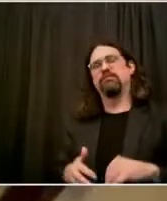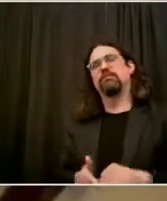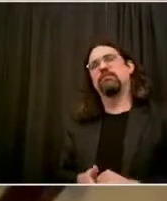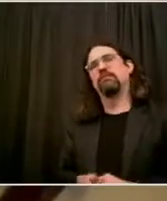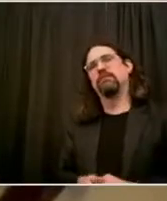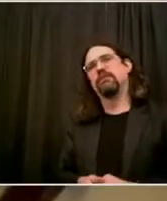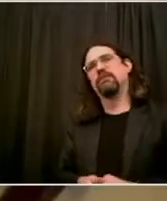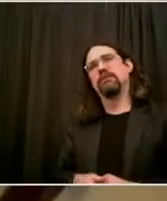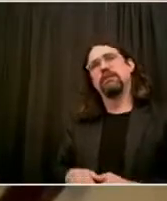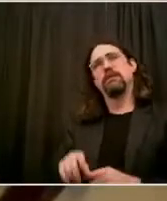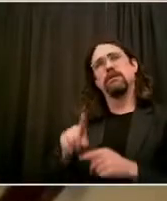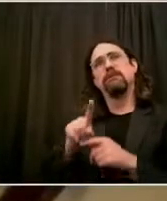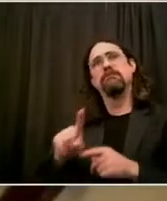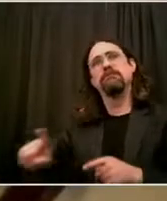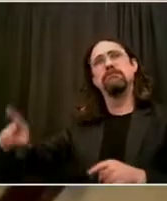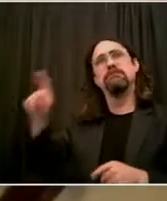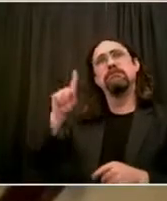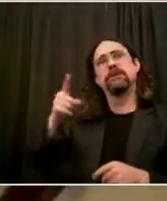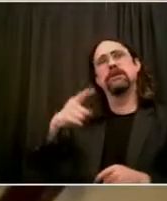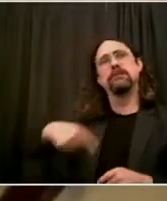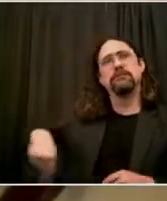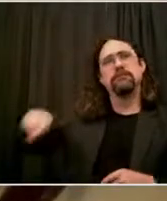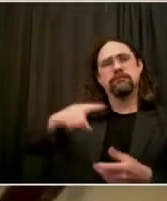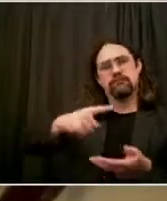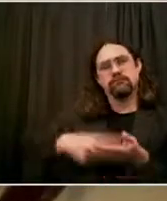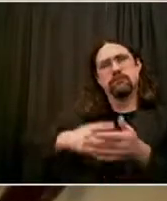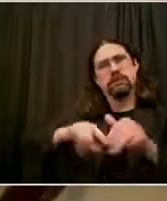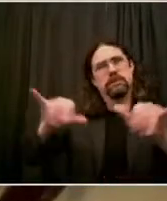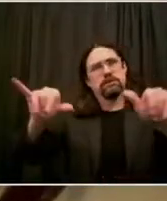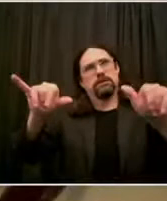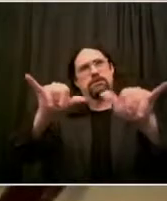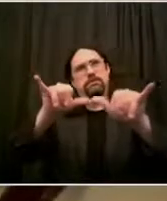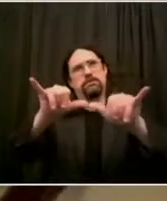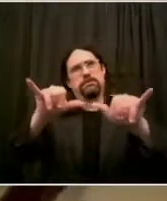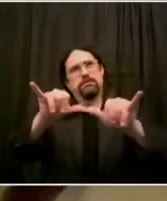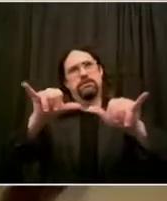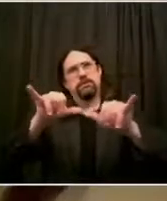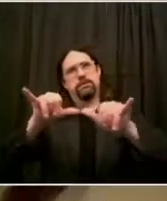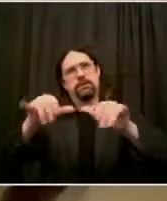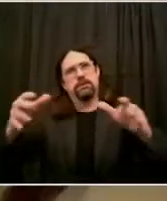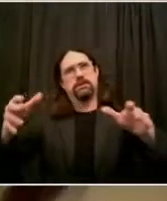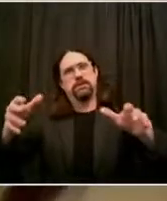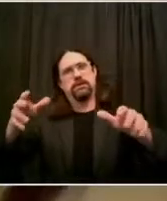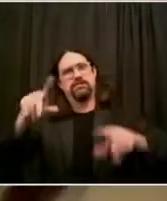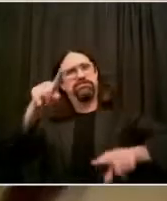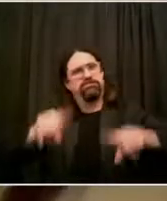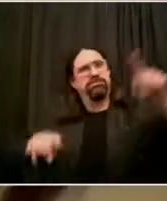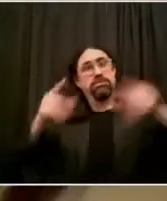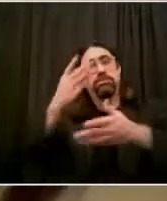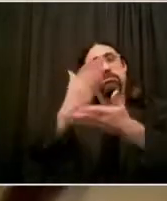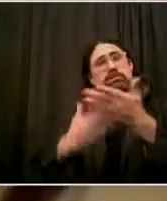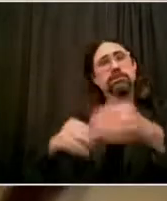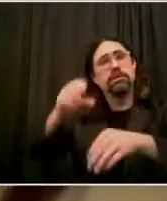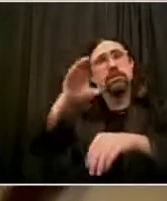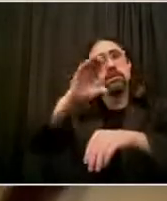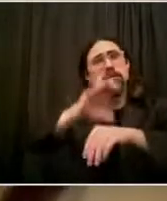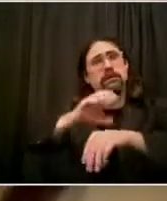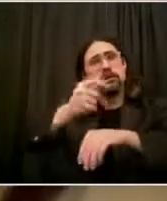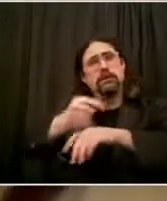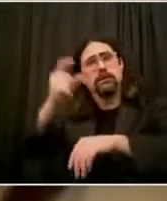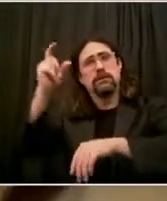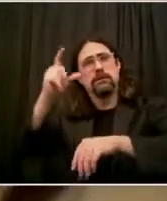synagogues, and buildings, such as the Archdiocese in Brooklyn,